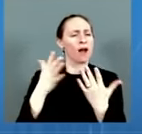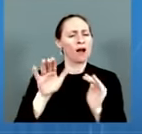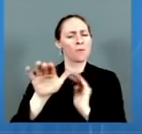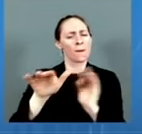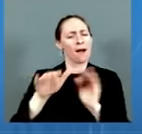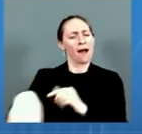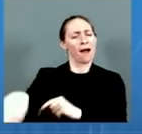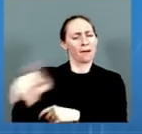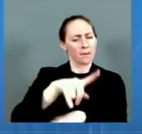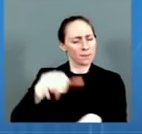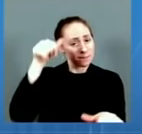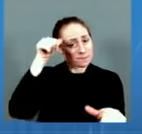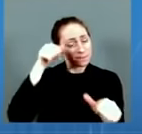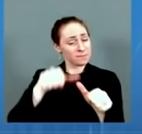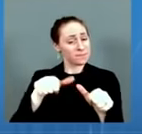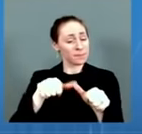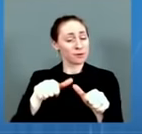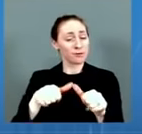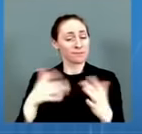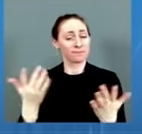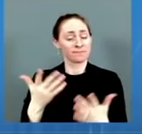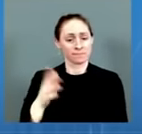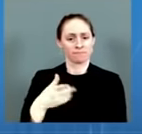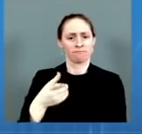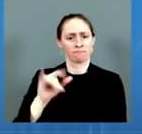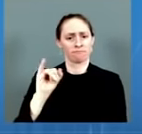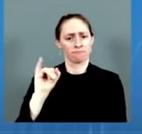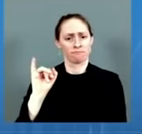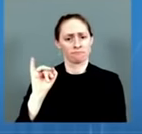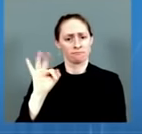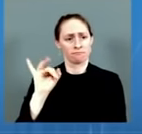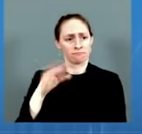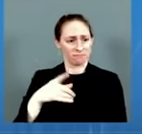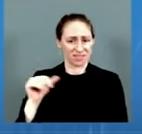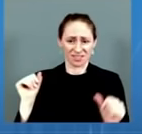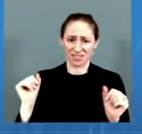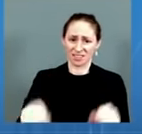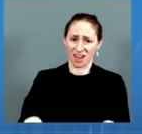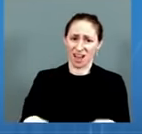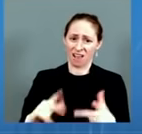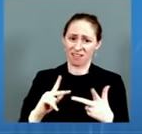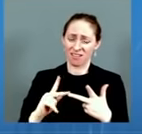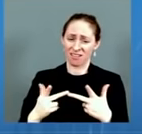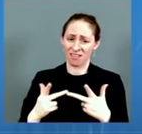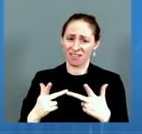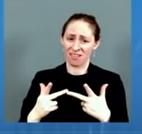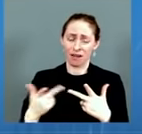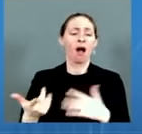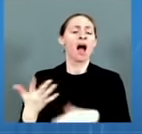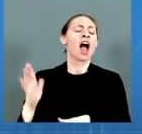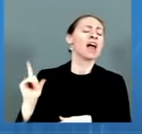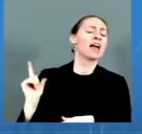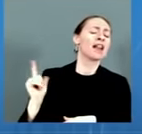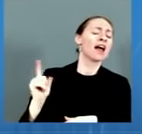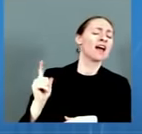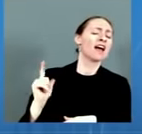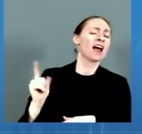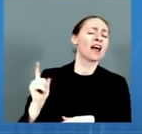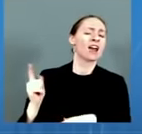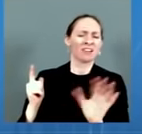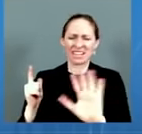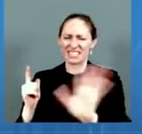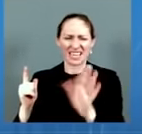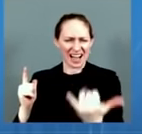you go get boosted today. Don't wait. And please get your kids and yourself fully vaccinated